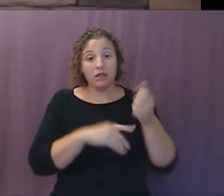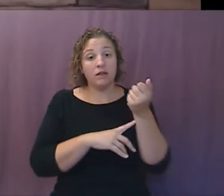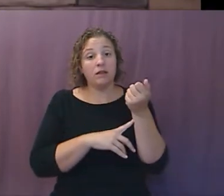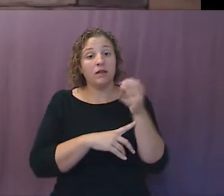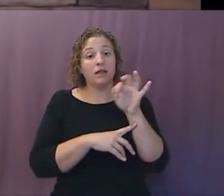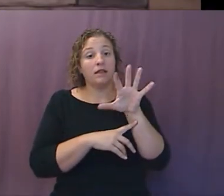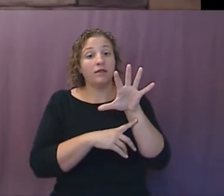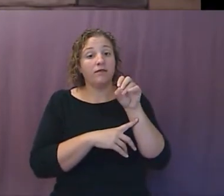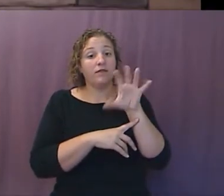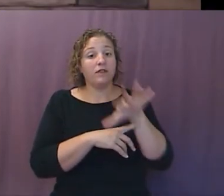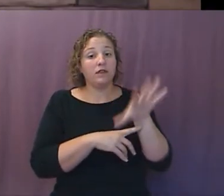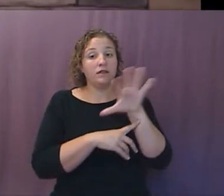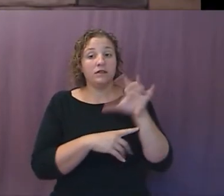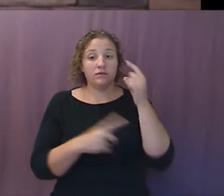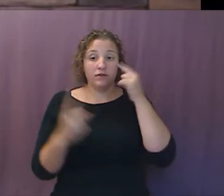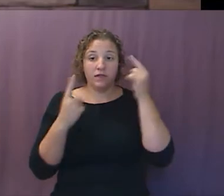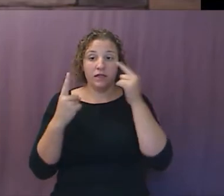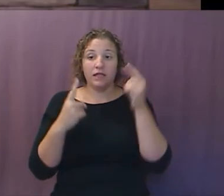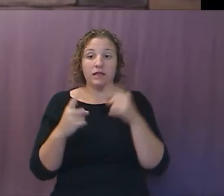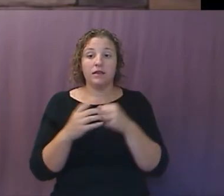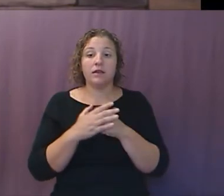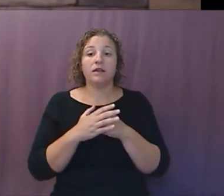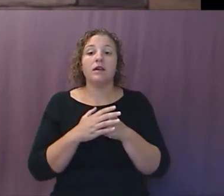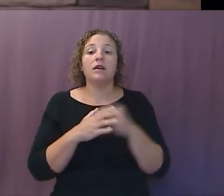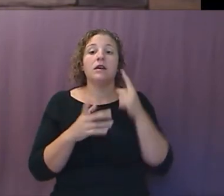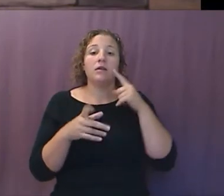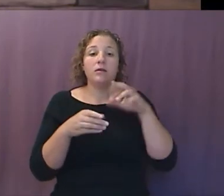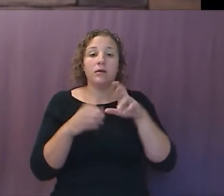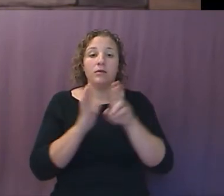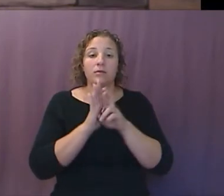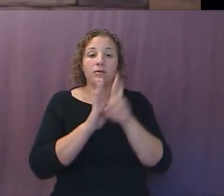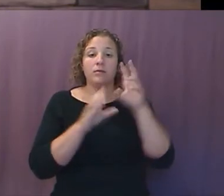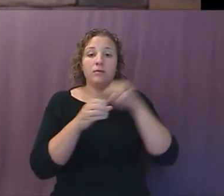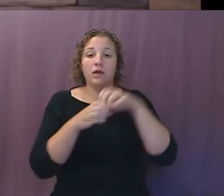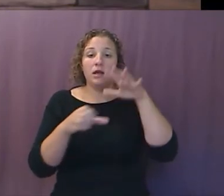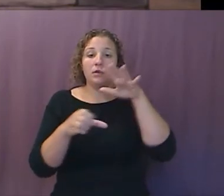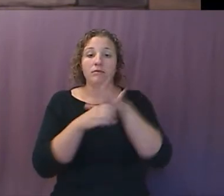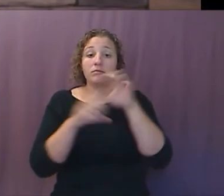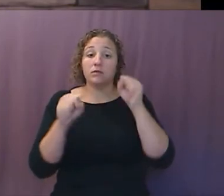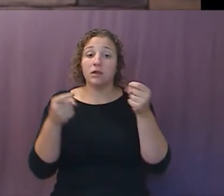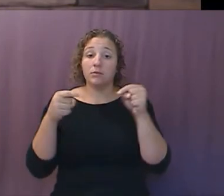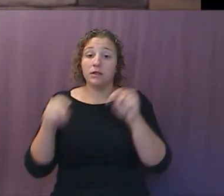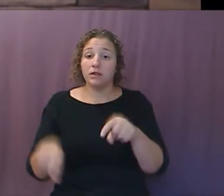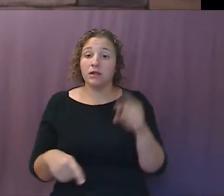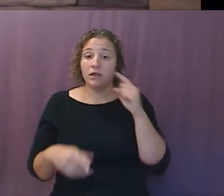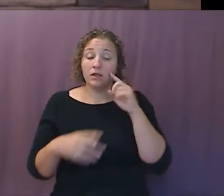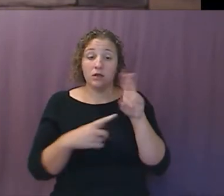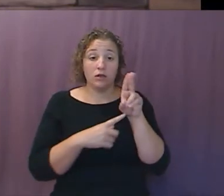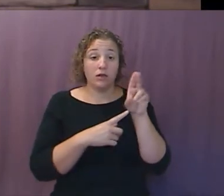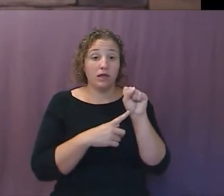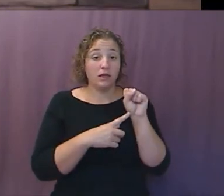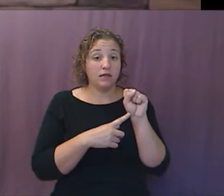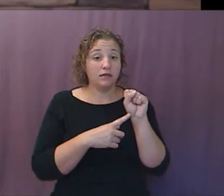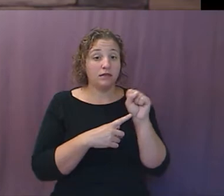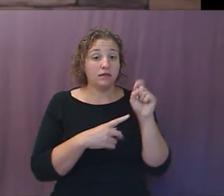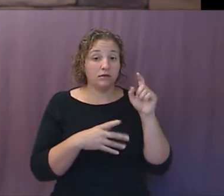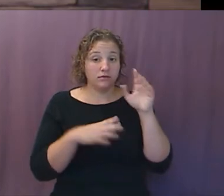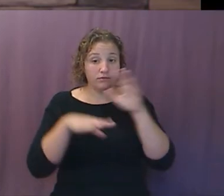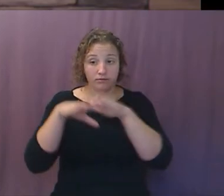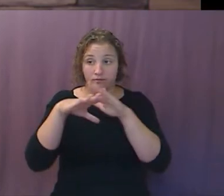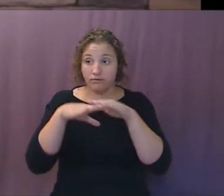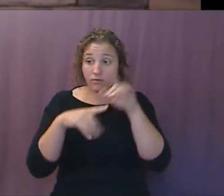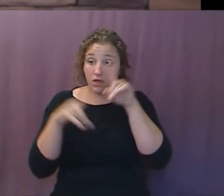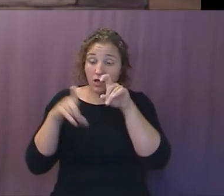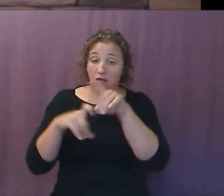severe nuclear strike, the U.S. Air Force called on MIT to help it create an air defense system. That became,